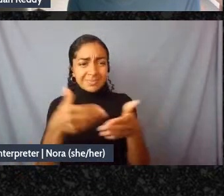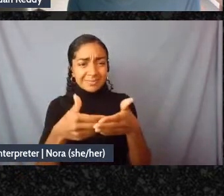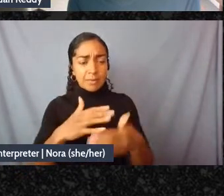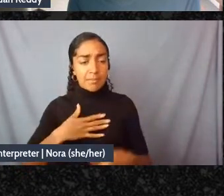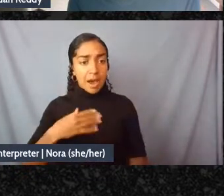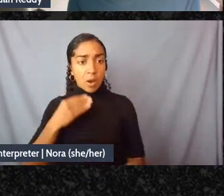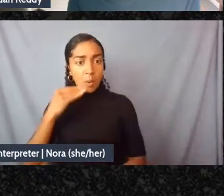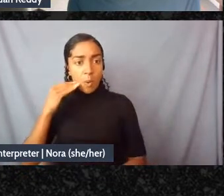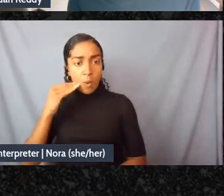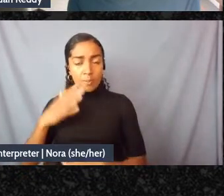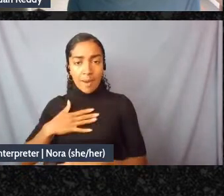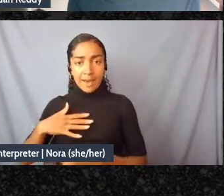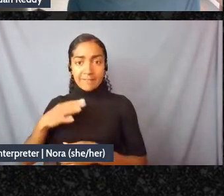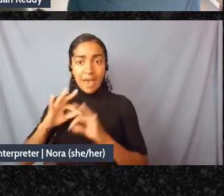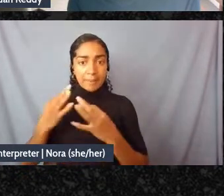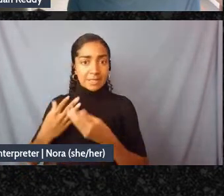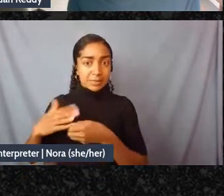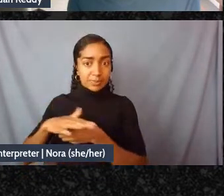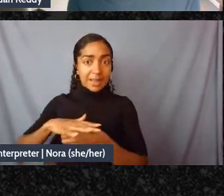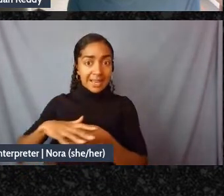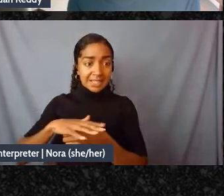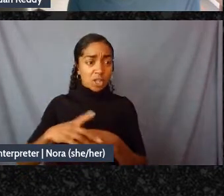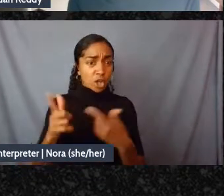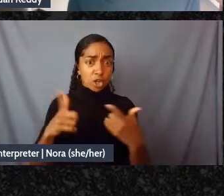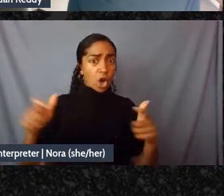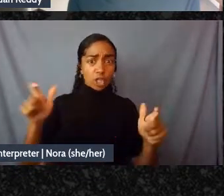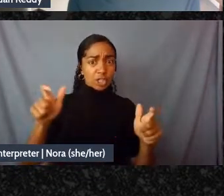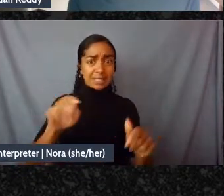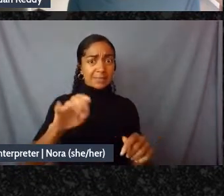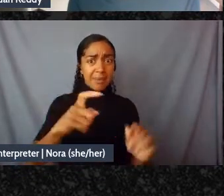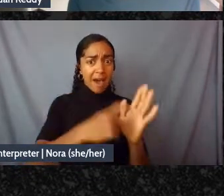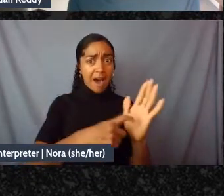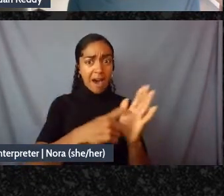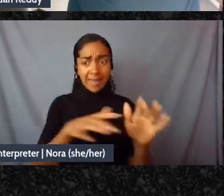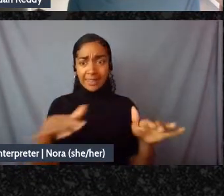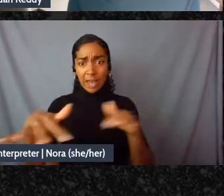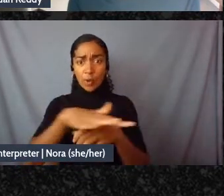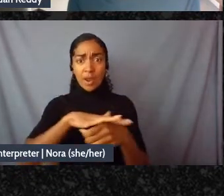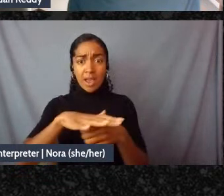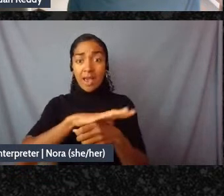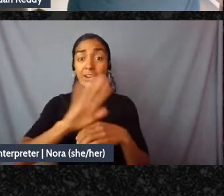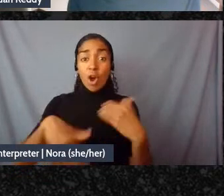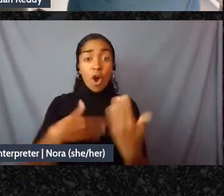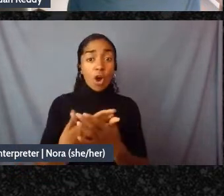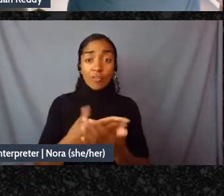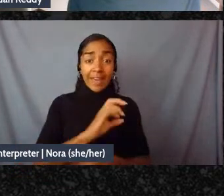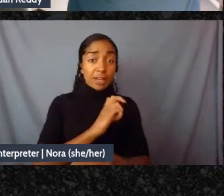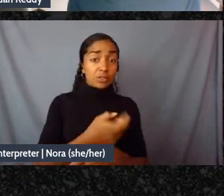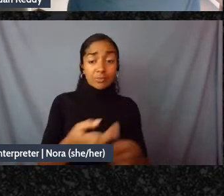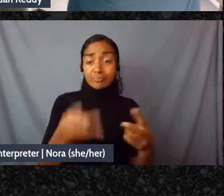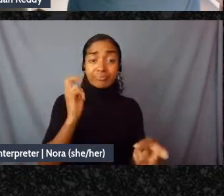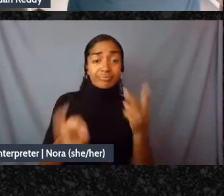square miles and all the energy of course was being extracted as a resource colony was being